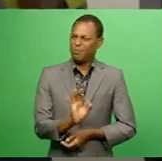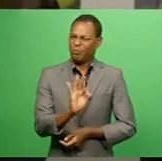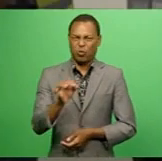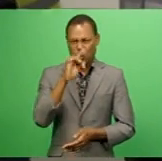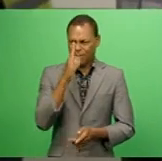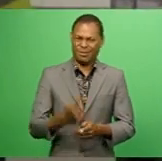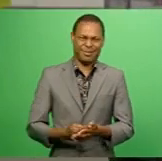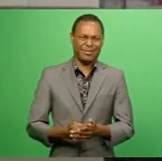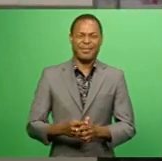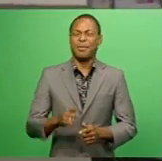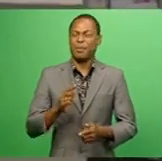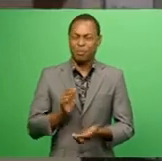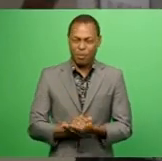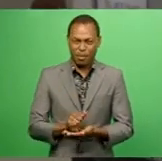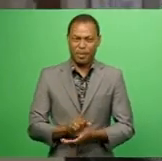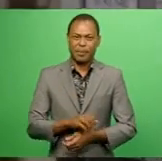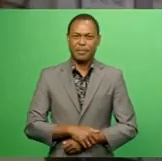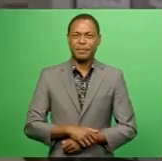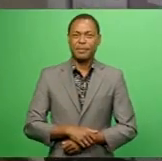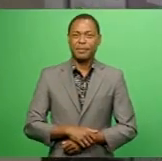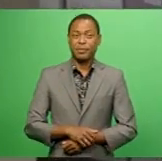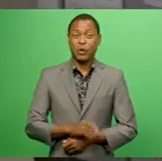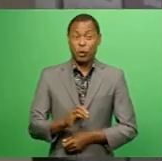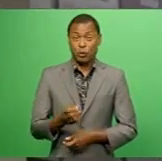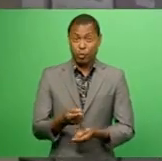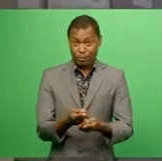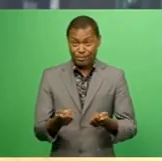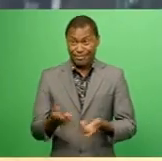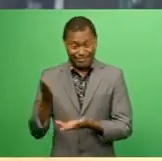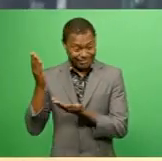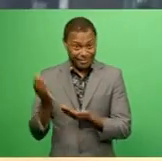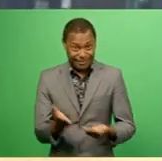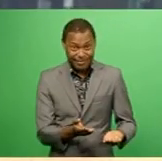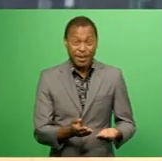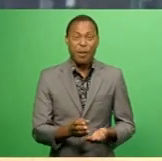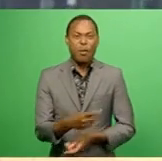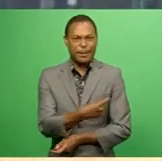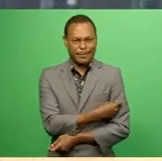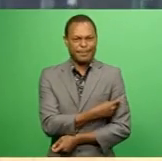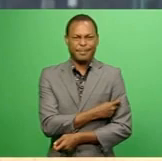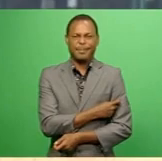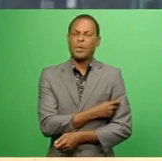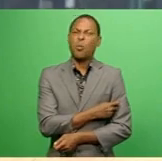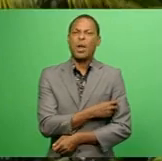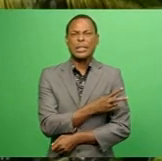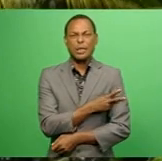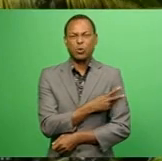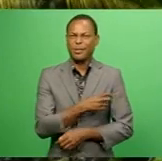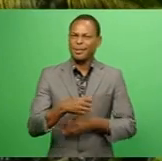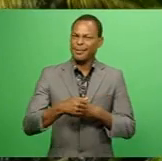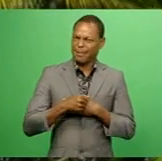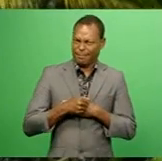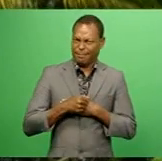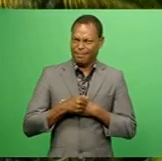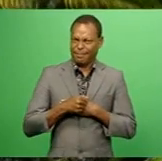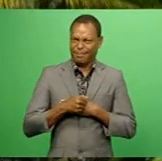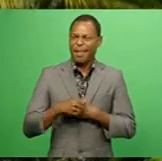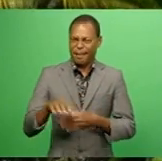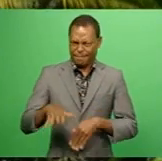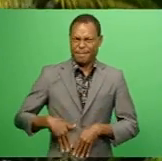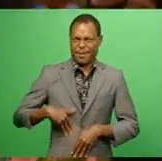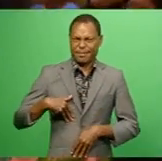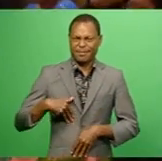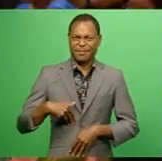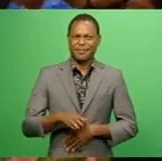Mara Vukibukiseru says the vaccine gives all Fijians a sense of security. So, COVID vaccine, like I've mentioned, it